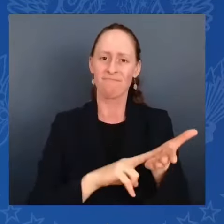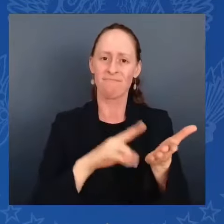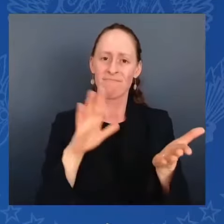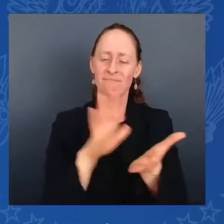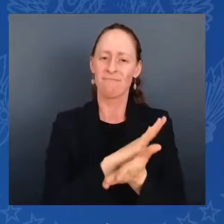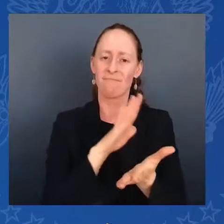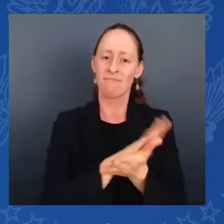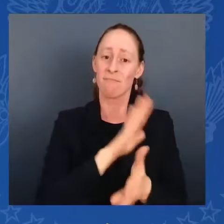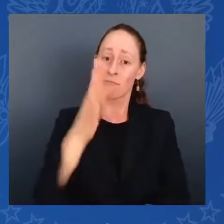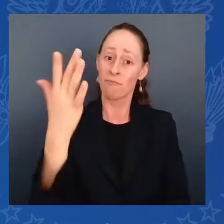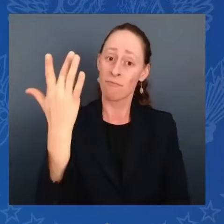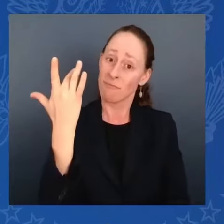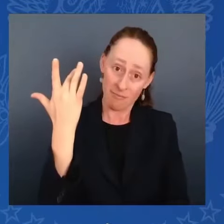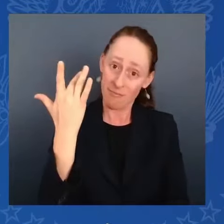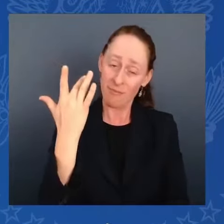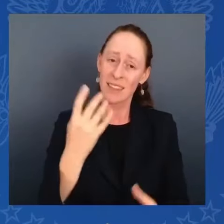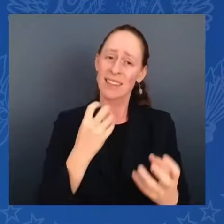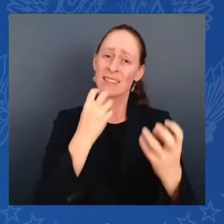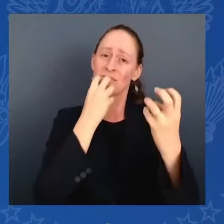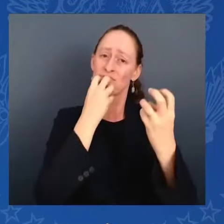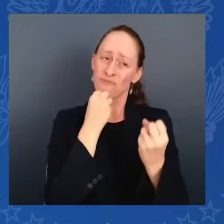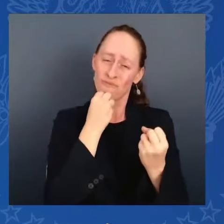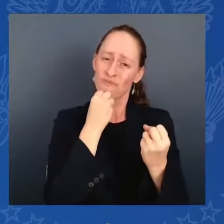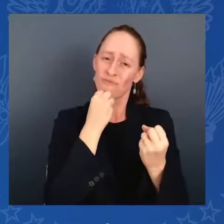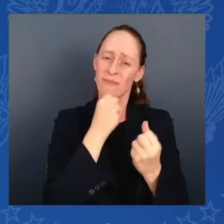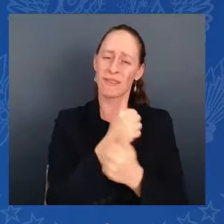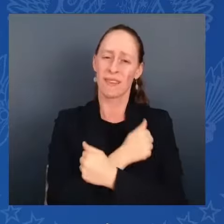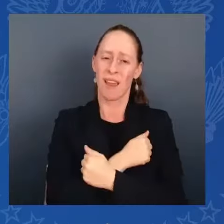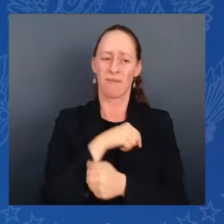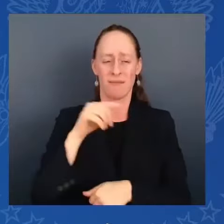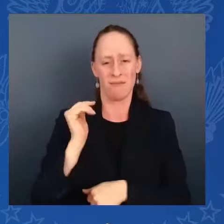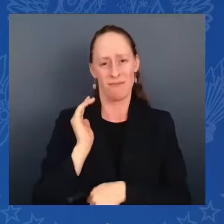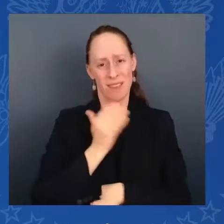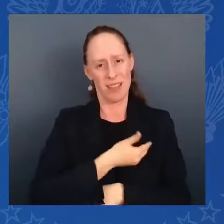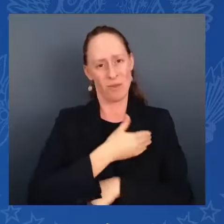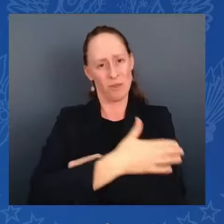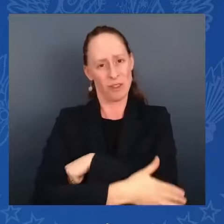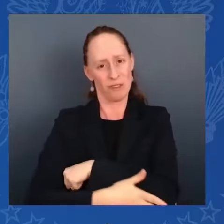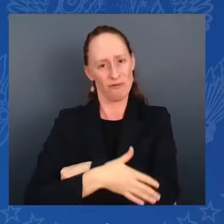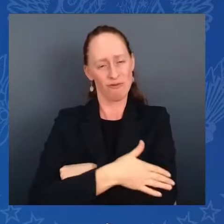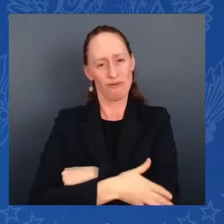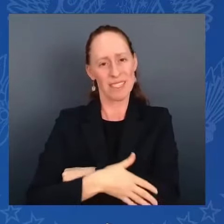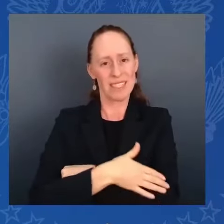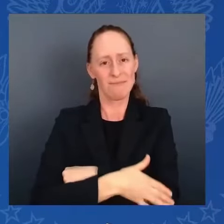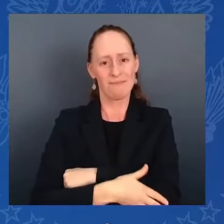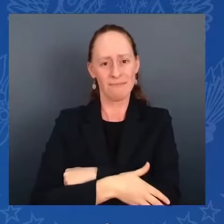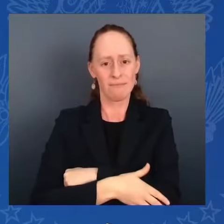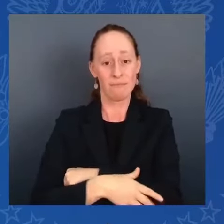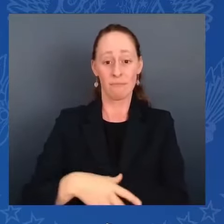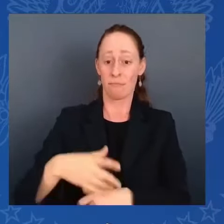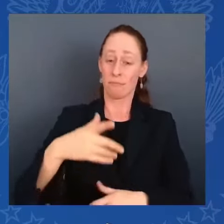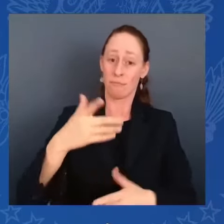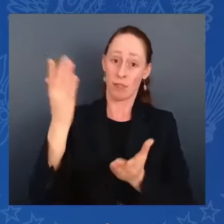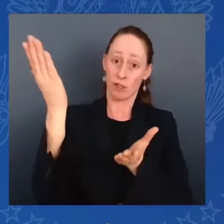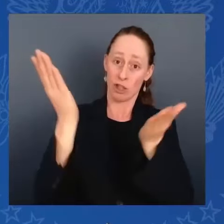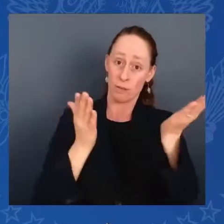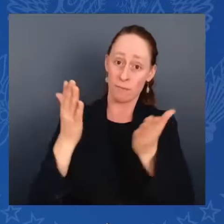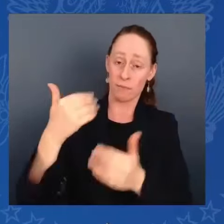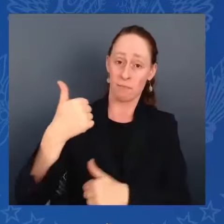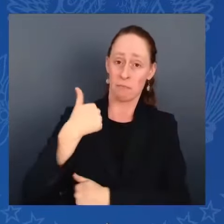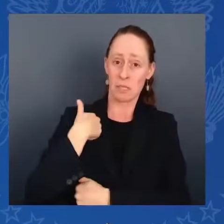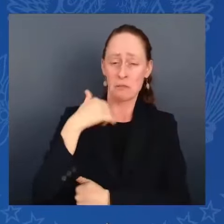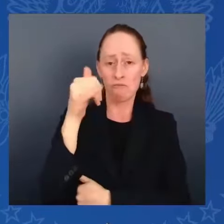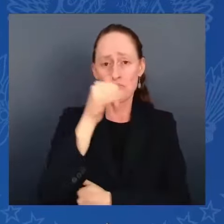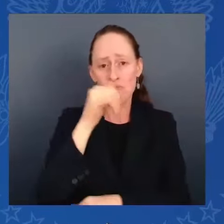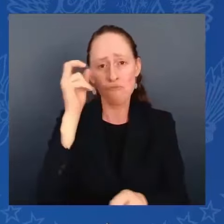Service is often about those hard choices, the ones our service members make, and the ones that their